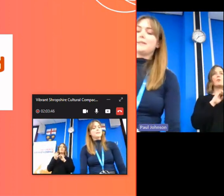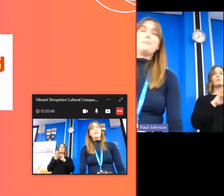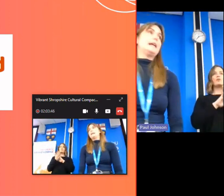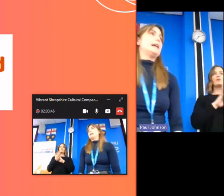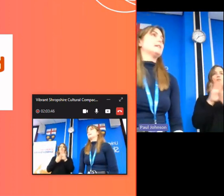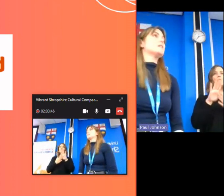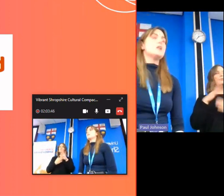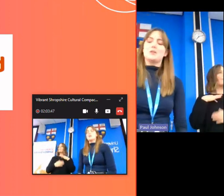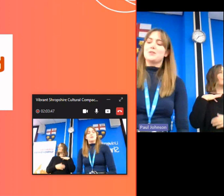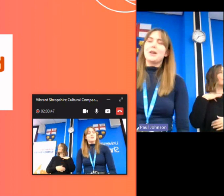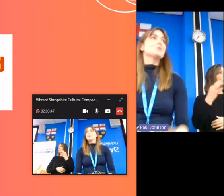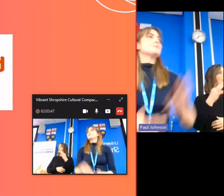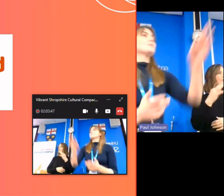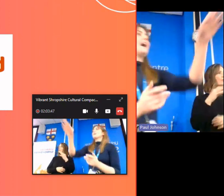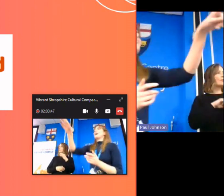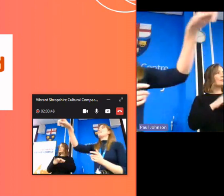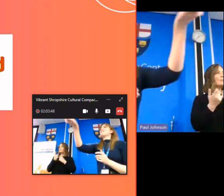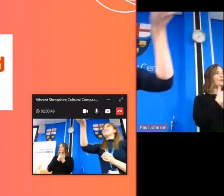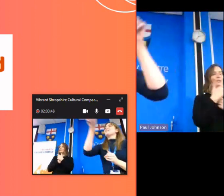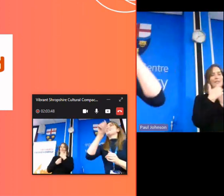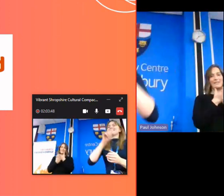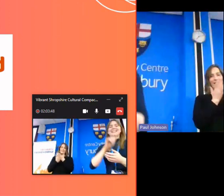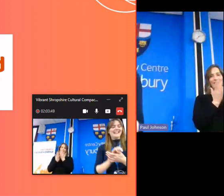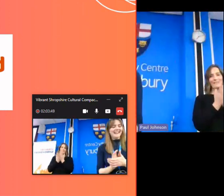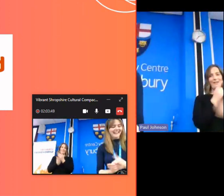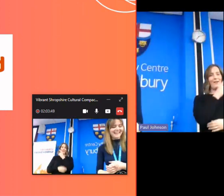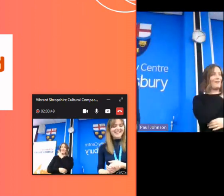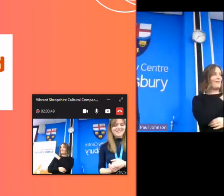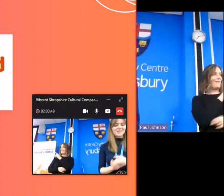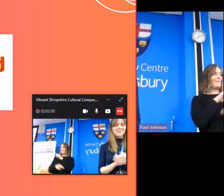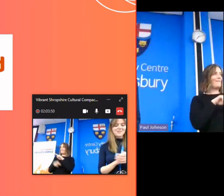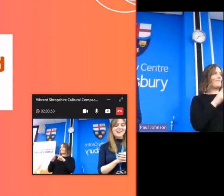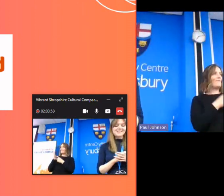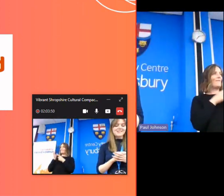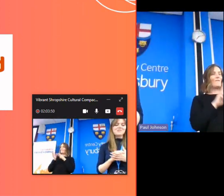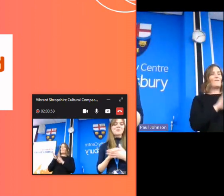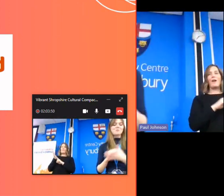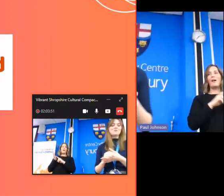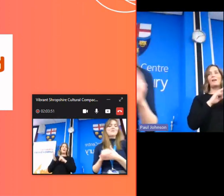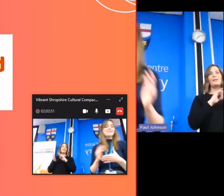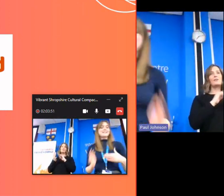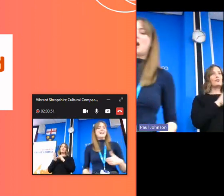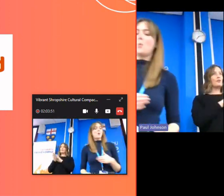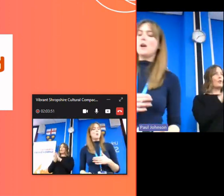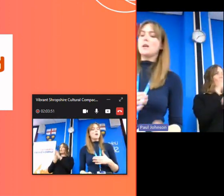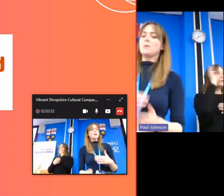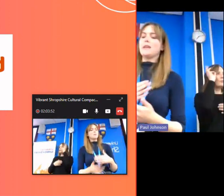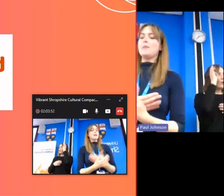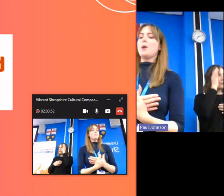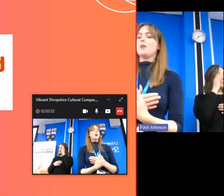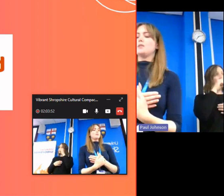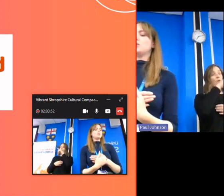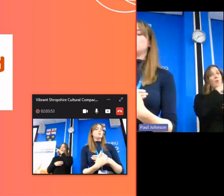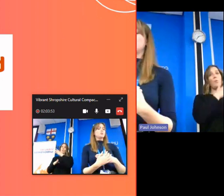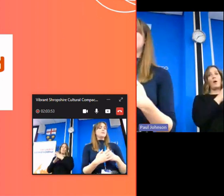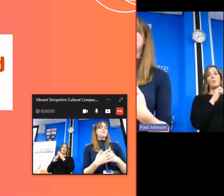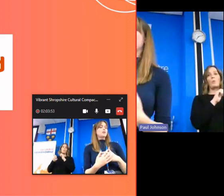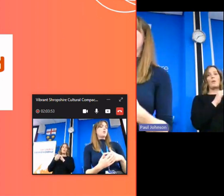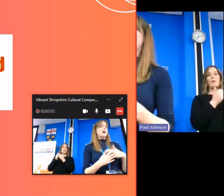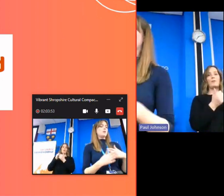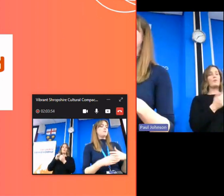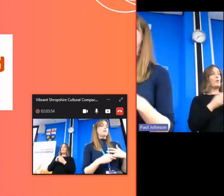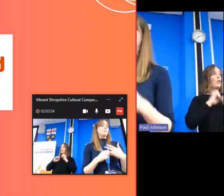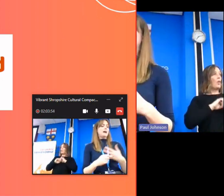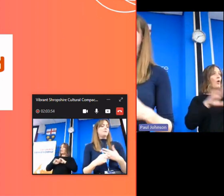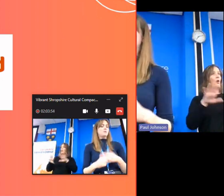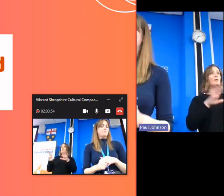community sector assembly here so hi fran there you are shropshire council and shropshire vcsa are working with key partners to launch a